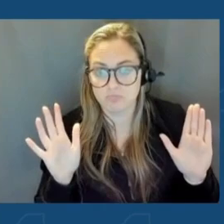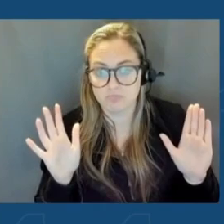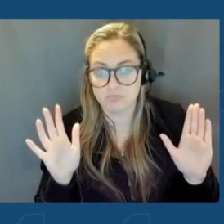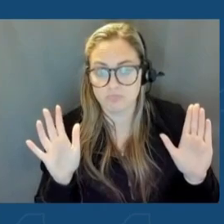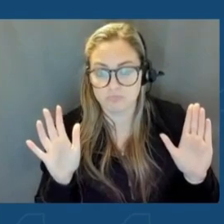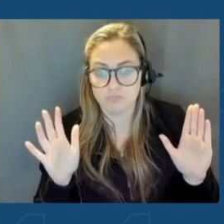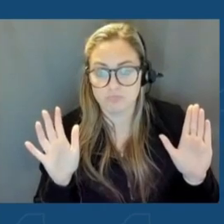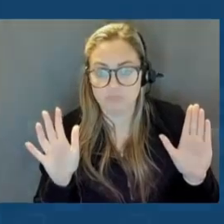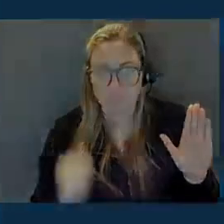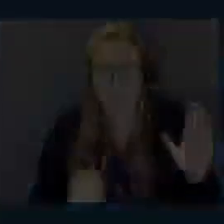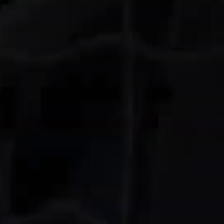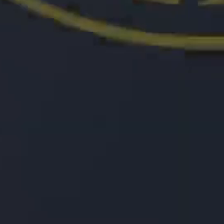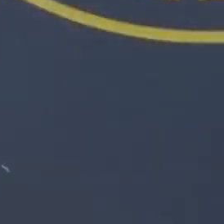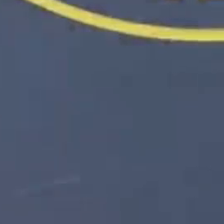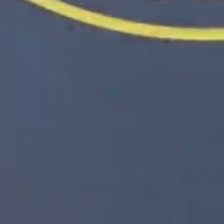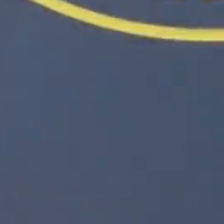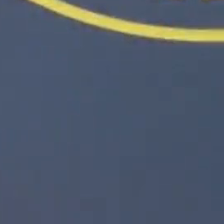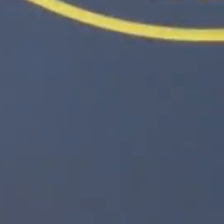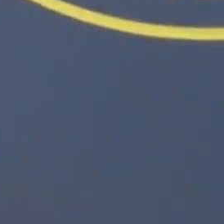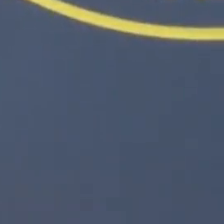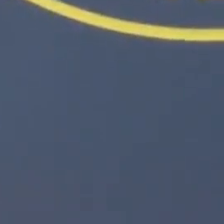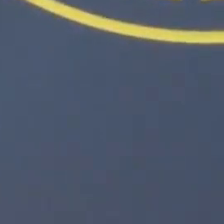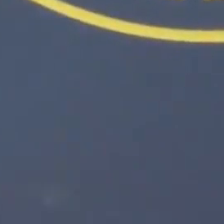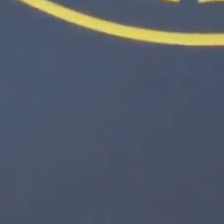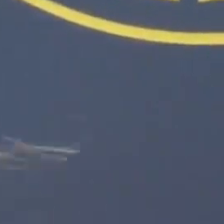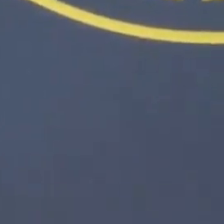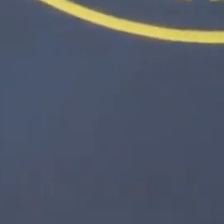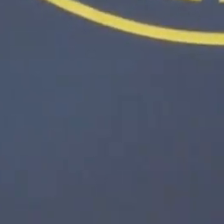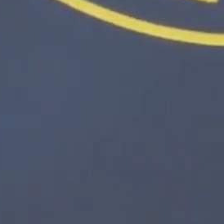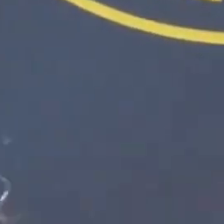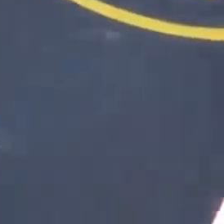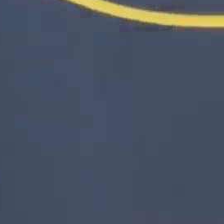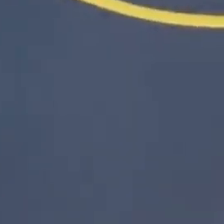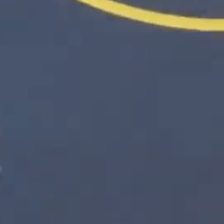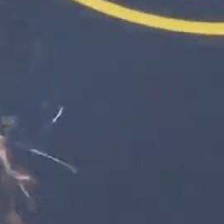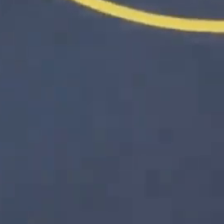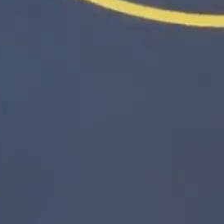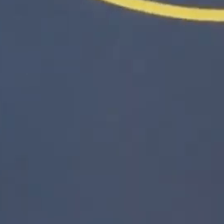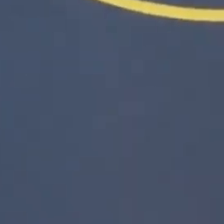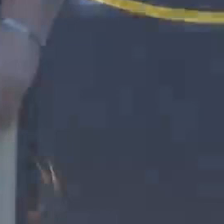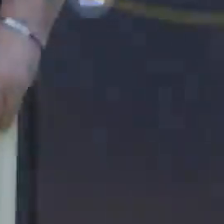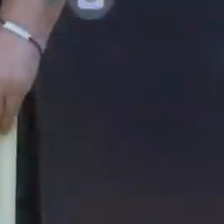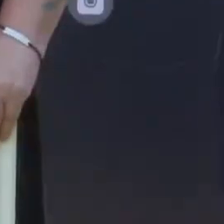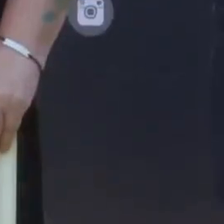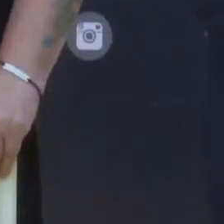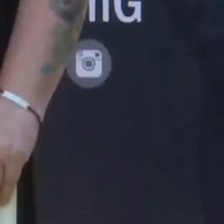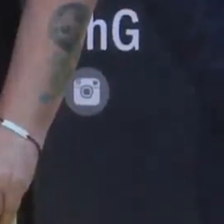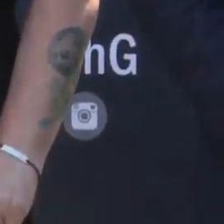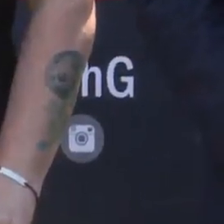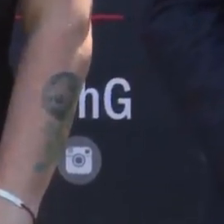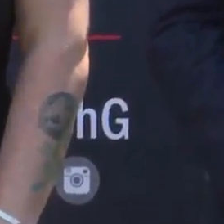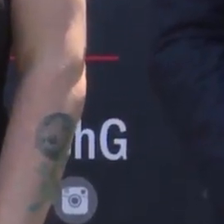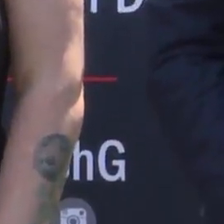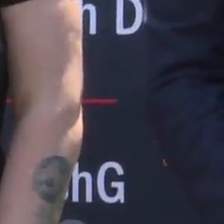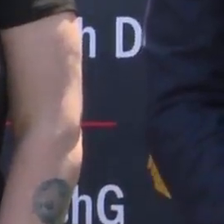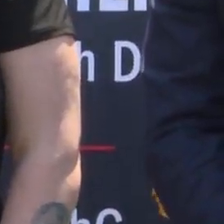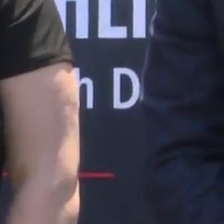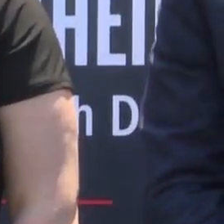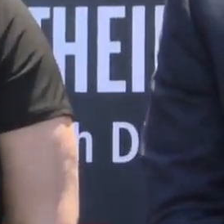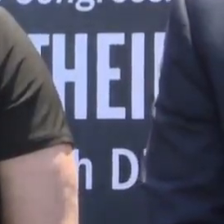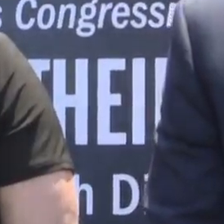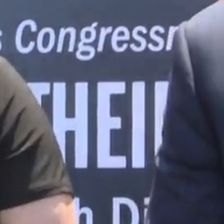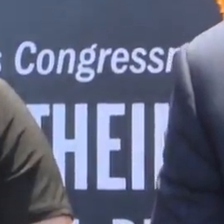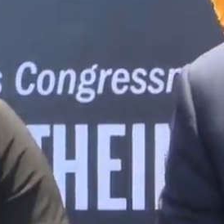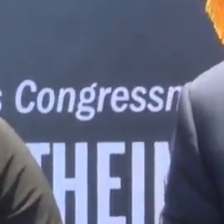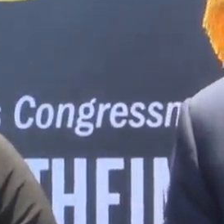and that will save lives. Alyssa's mother, originally from New Jersey, who lobbied for the legislation, believes vital minutes of